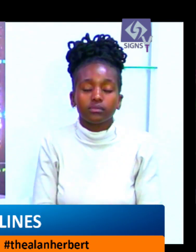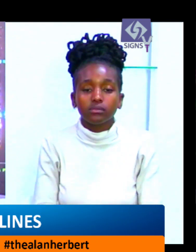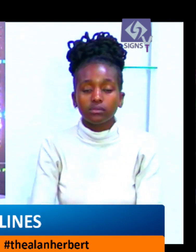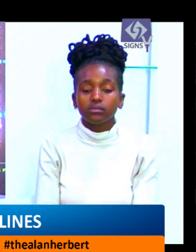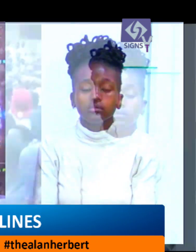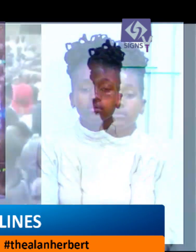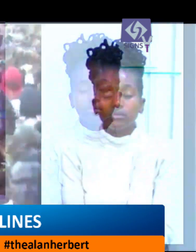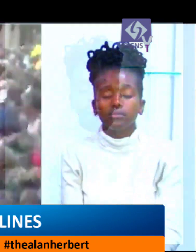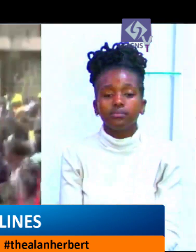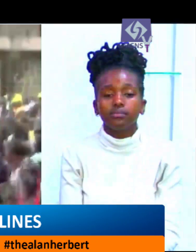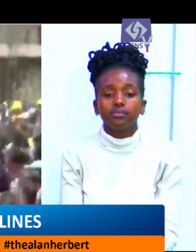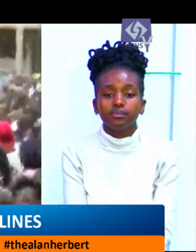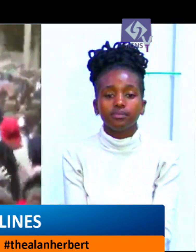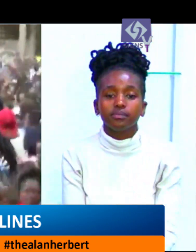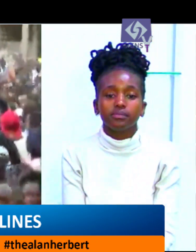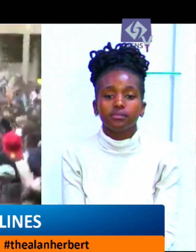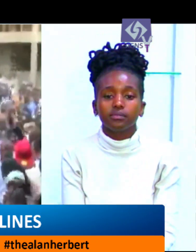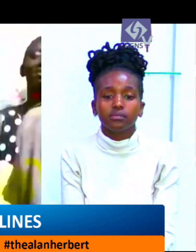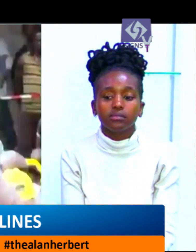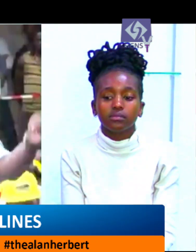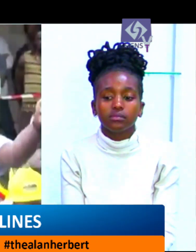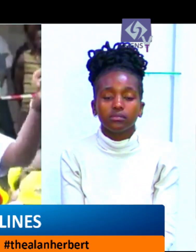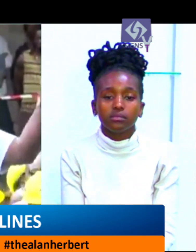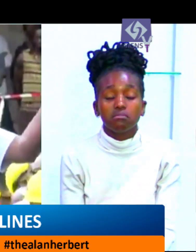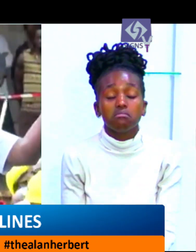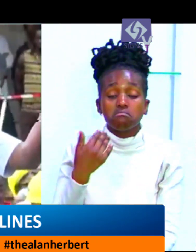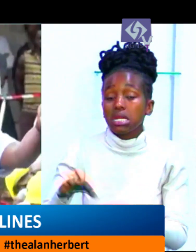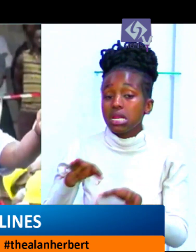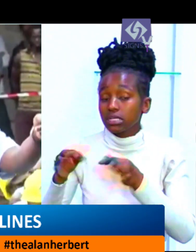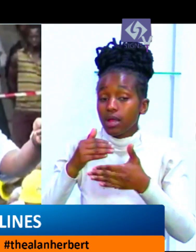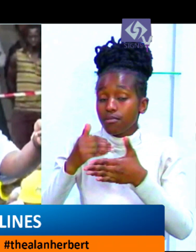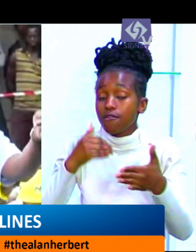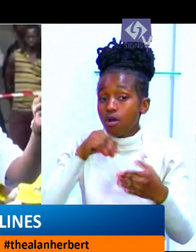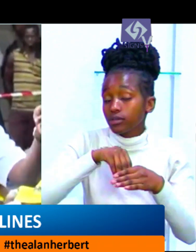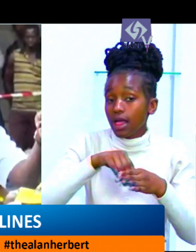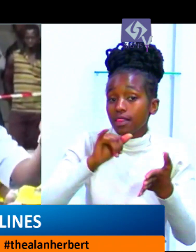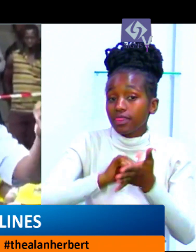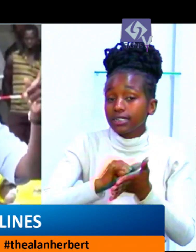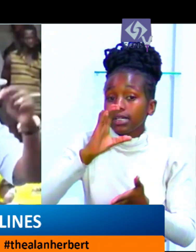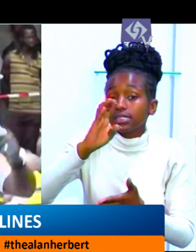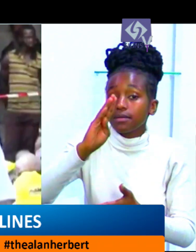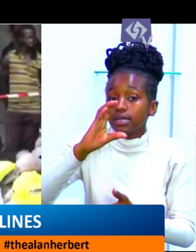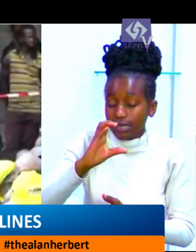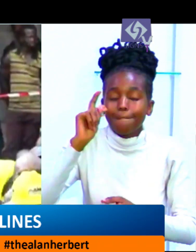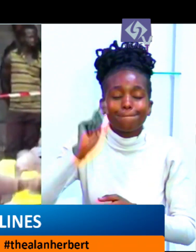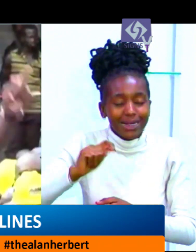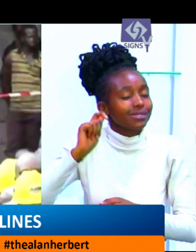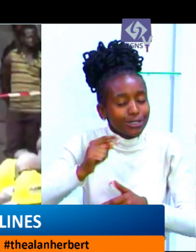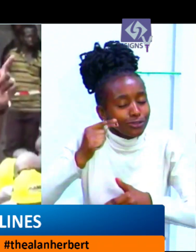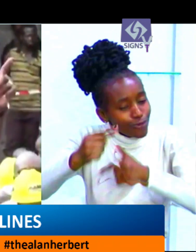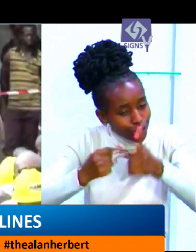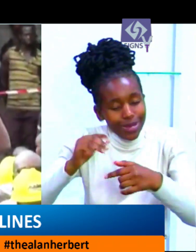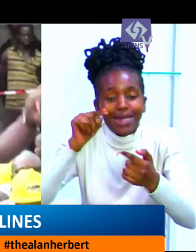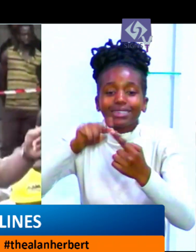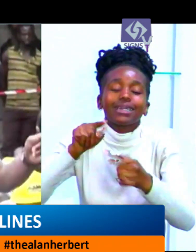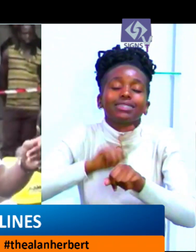Mumias to other news that are making headlines in the